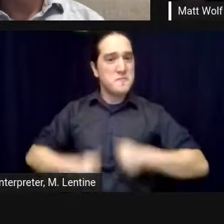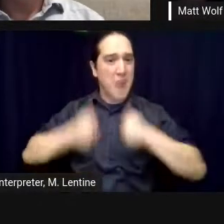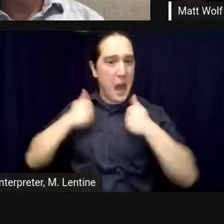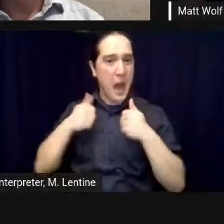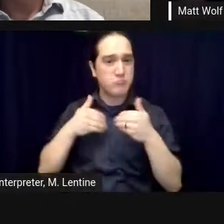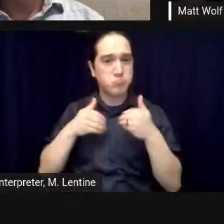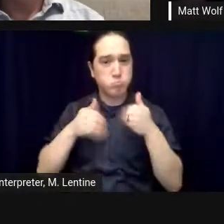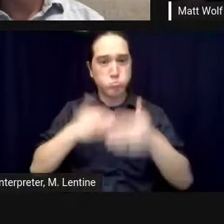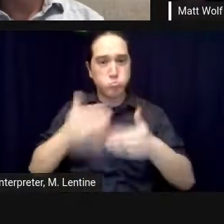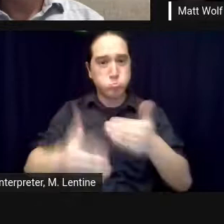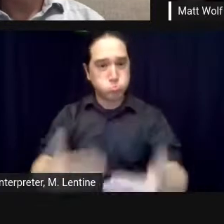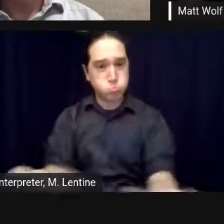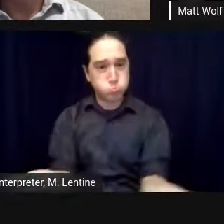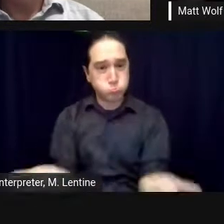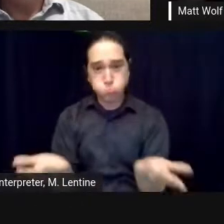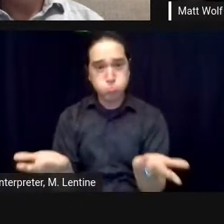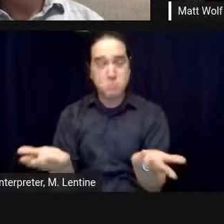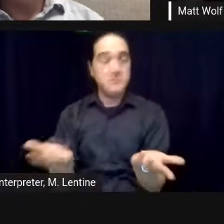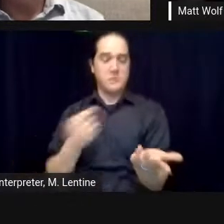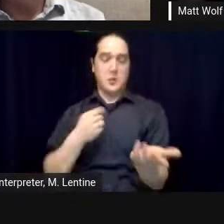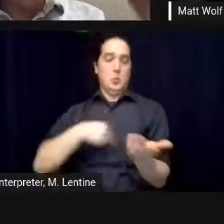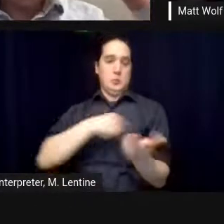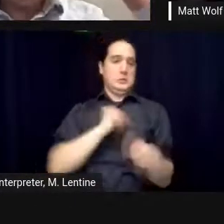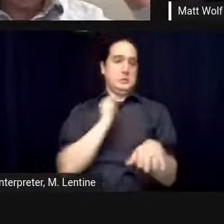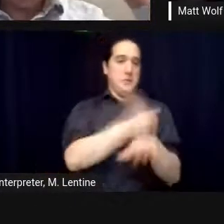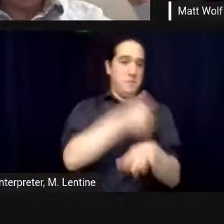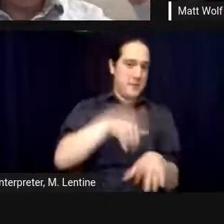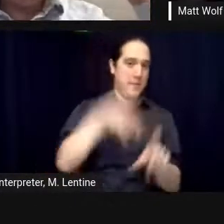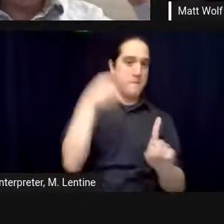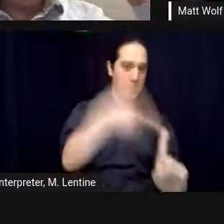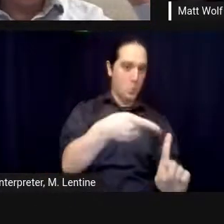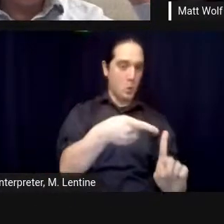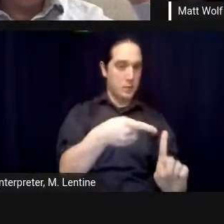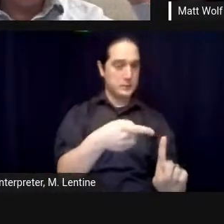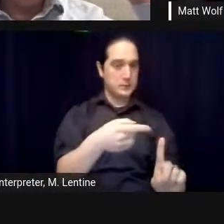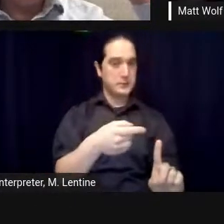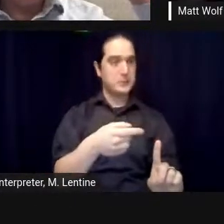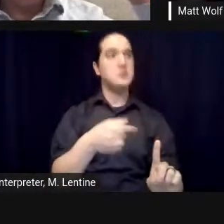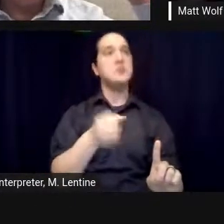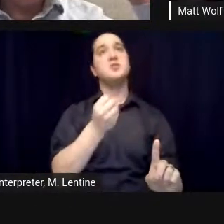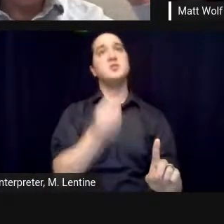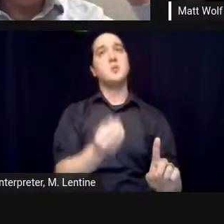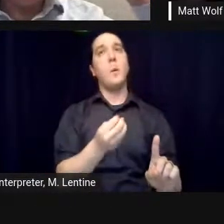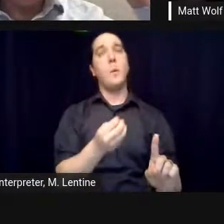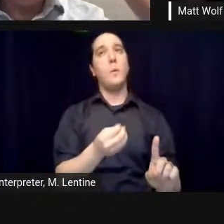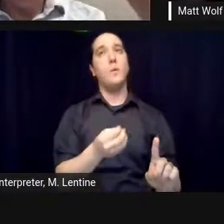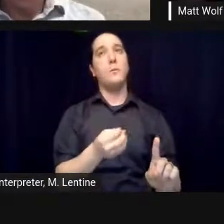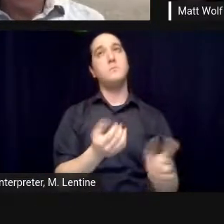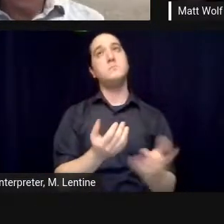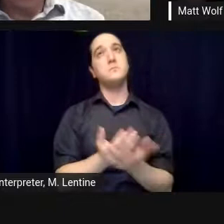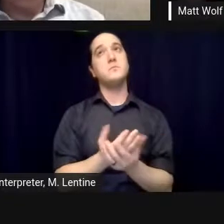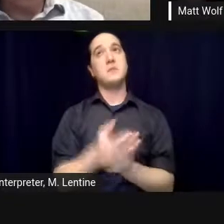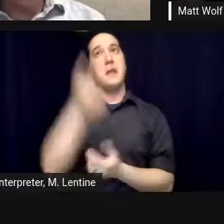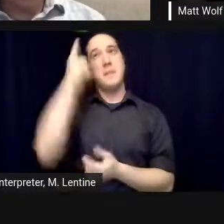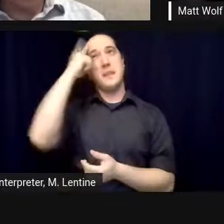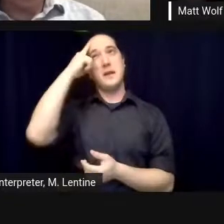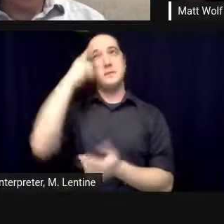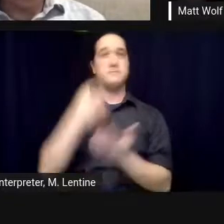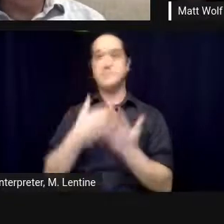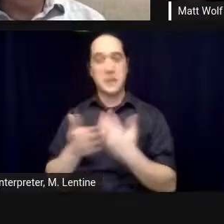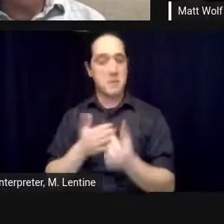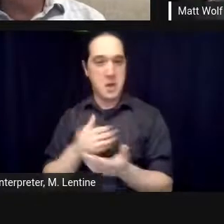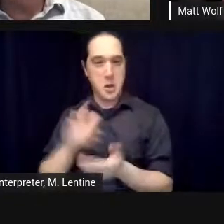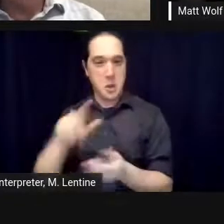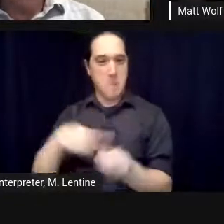so so rapidly yeah i almost would say you're 30 years ahead uh or something i mean what what is it